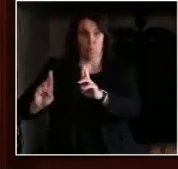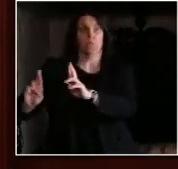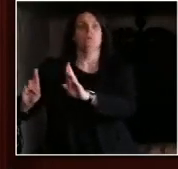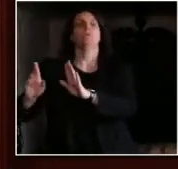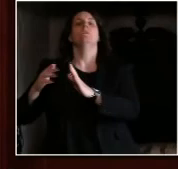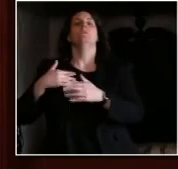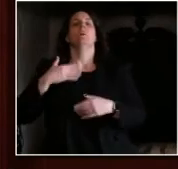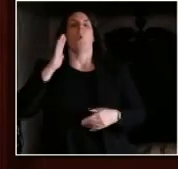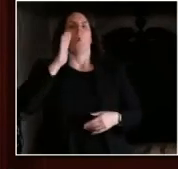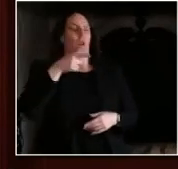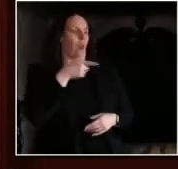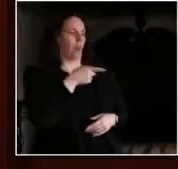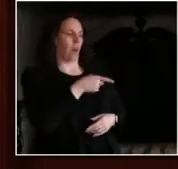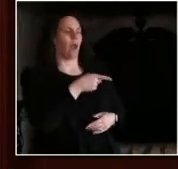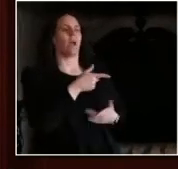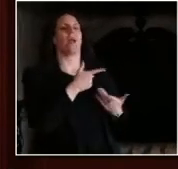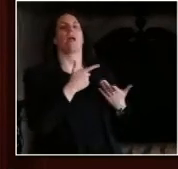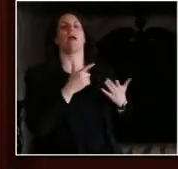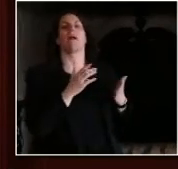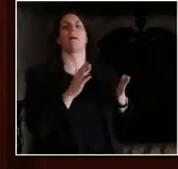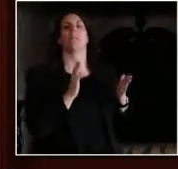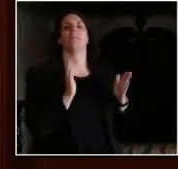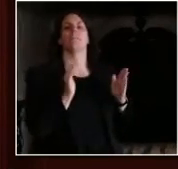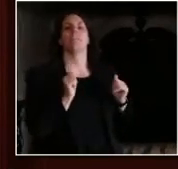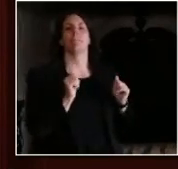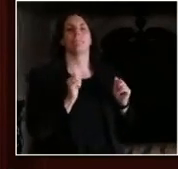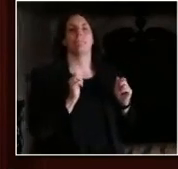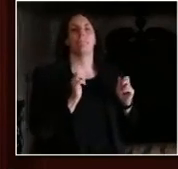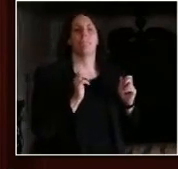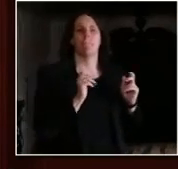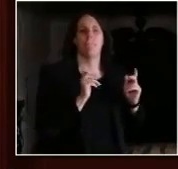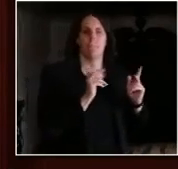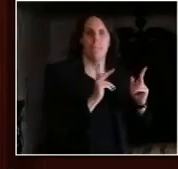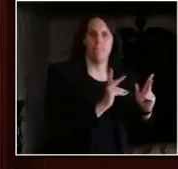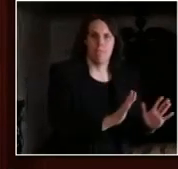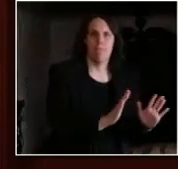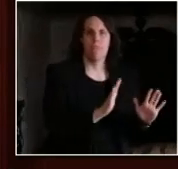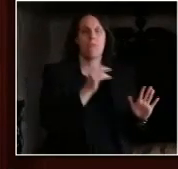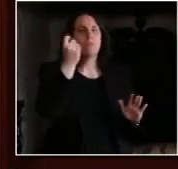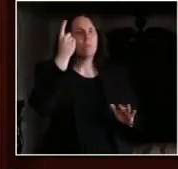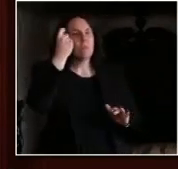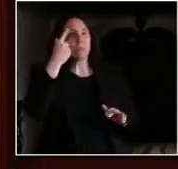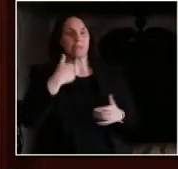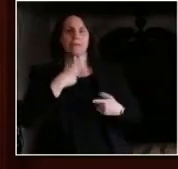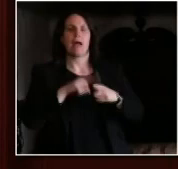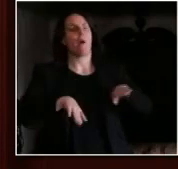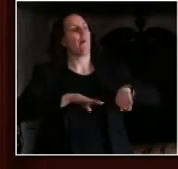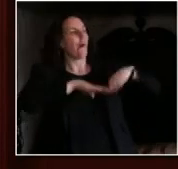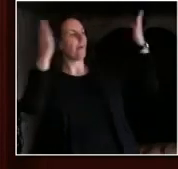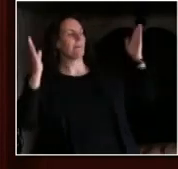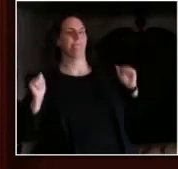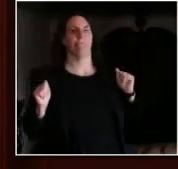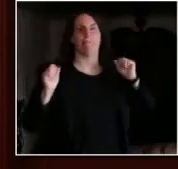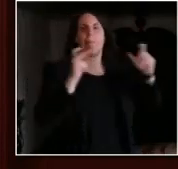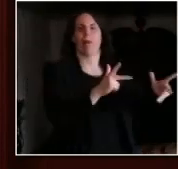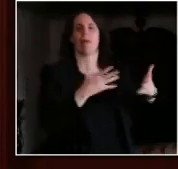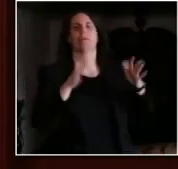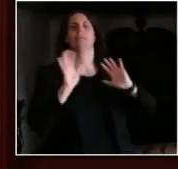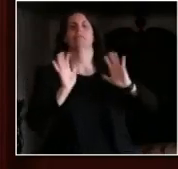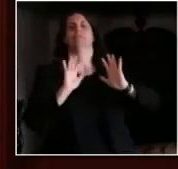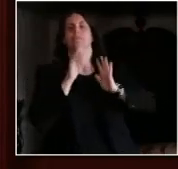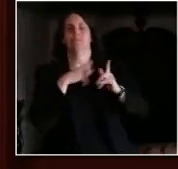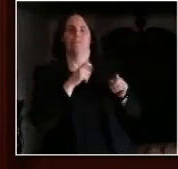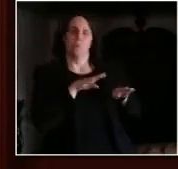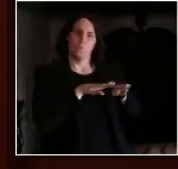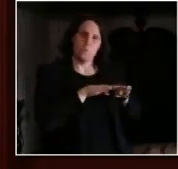But if we don't do that work now, if we don't do the work to analyze our businesses, we're really going to be behind, we'll fall back behind the